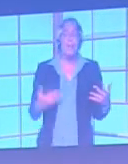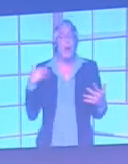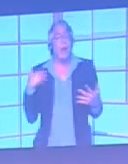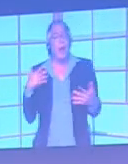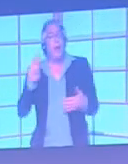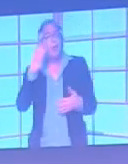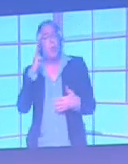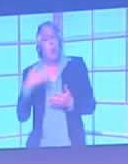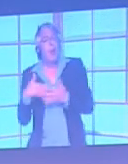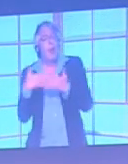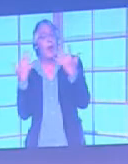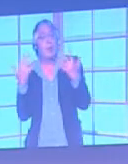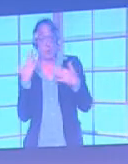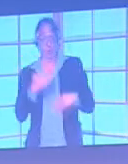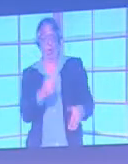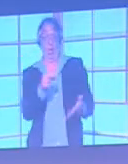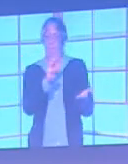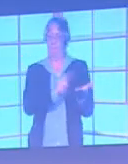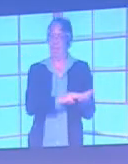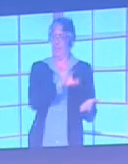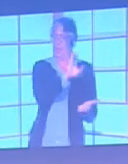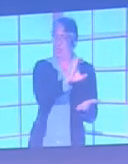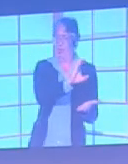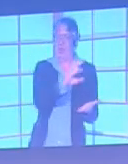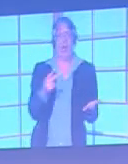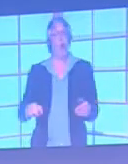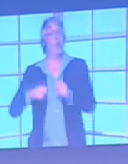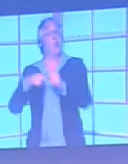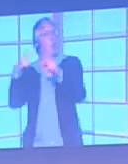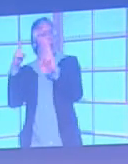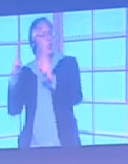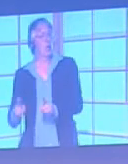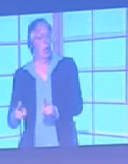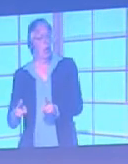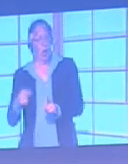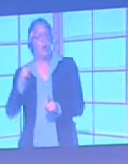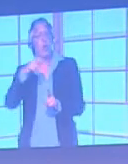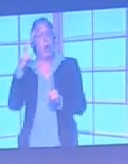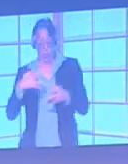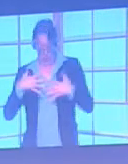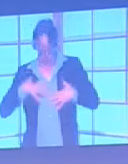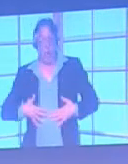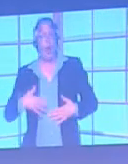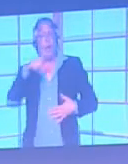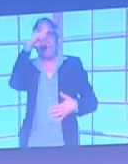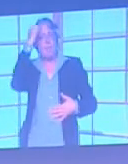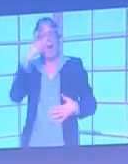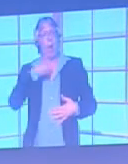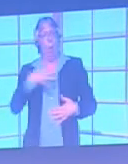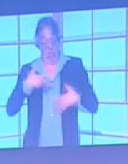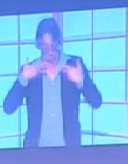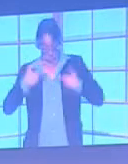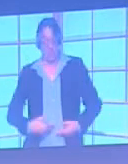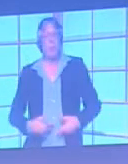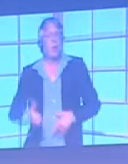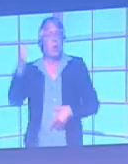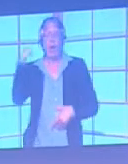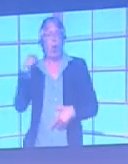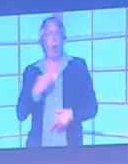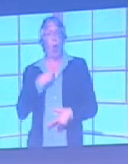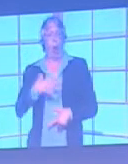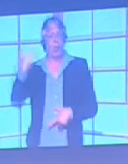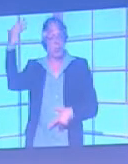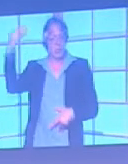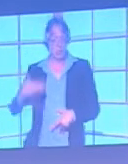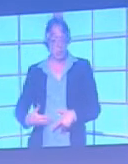Manchester City against Newcastle. Now Newcastle's, the front of their shirts have a black and white stripe, but the back is all plain white. So